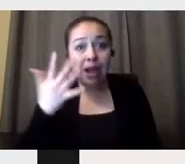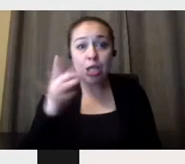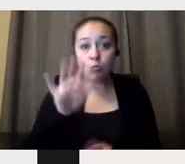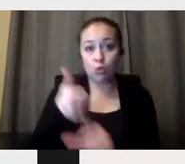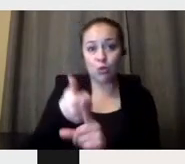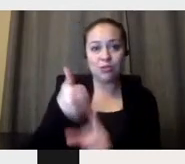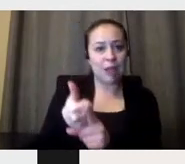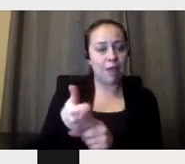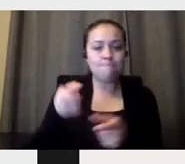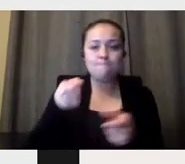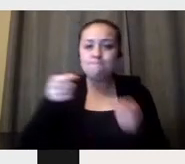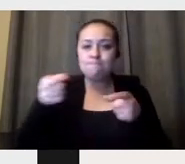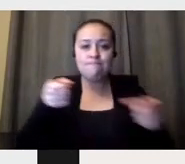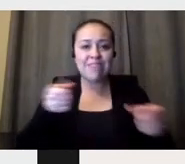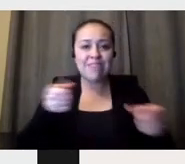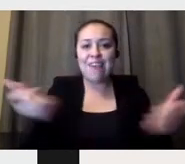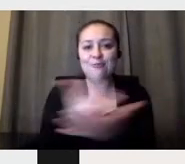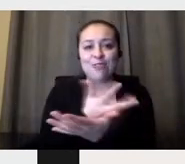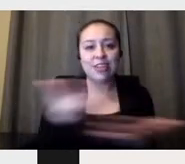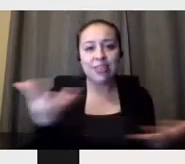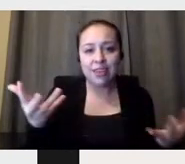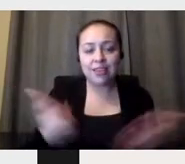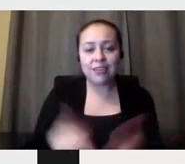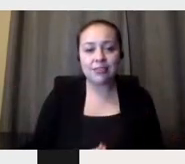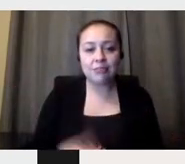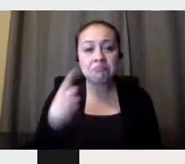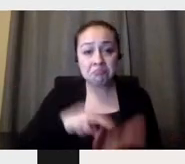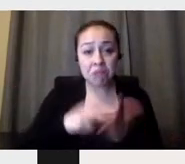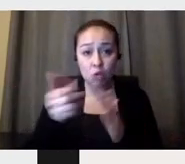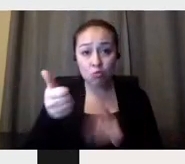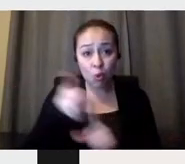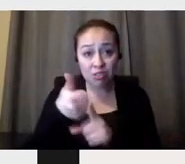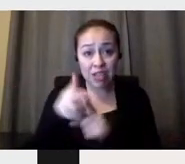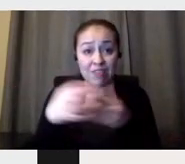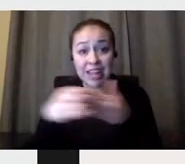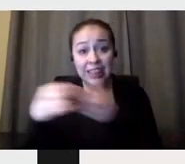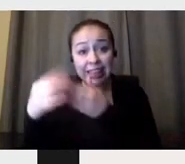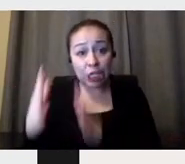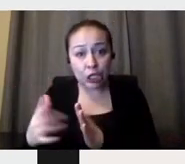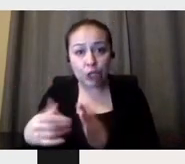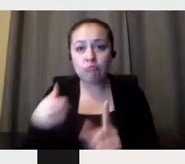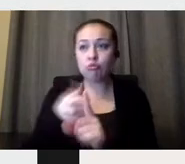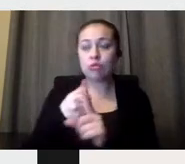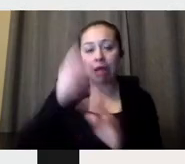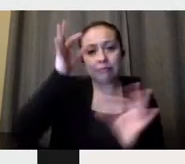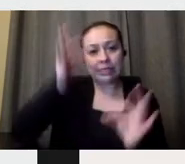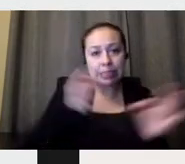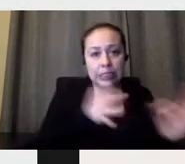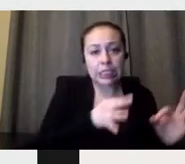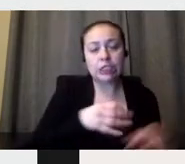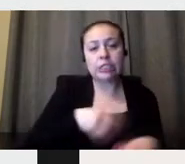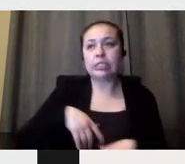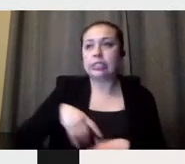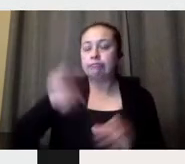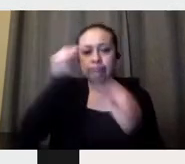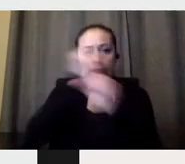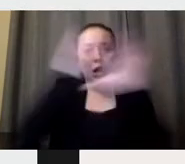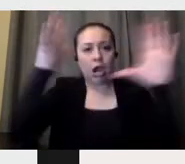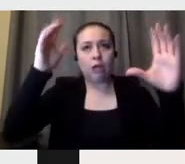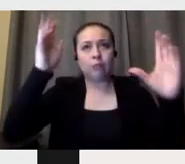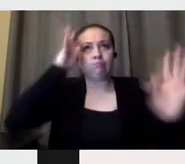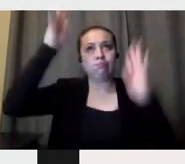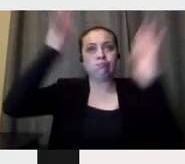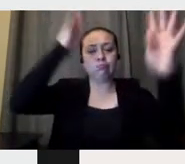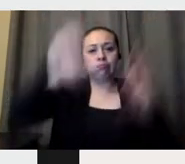can lead where it goes. So look at this headline that says Mil